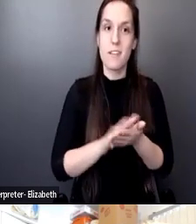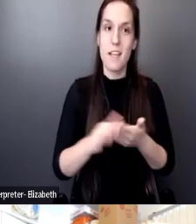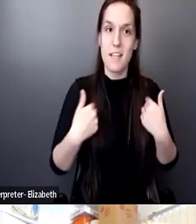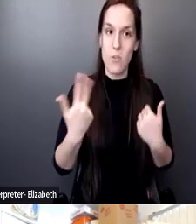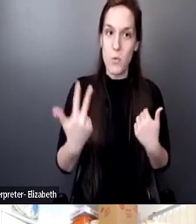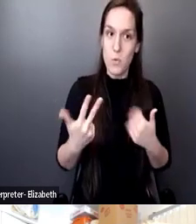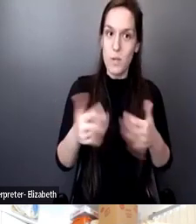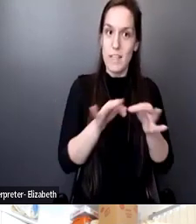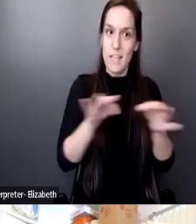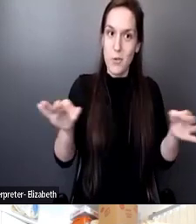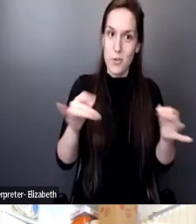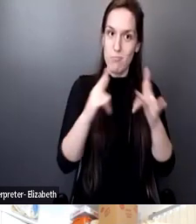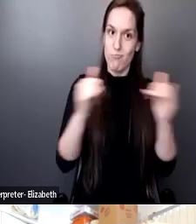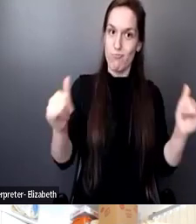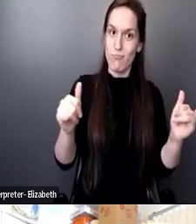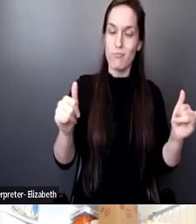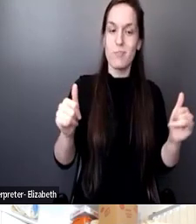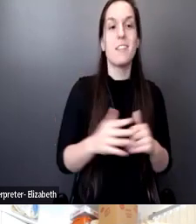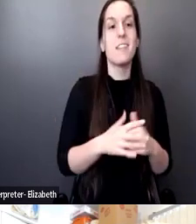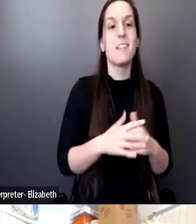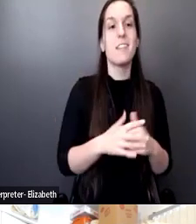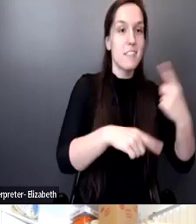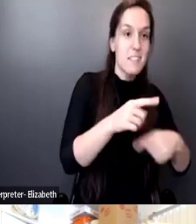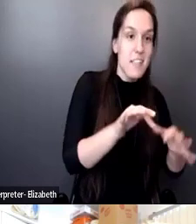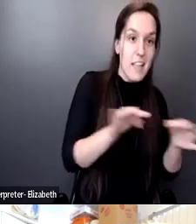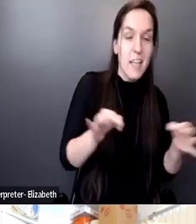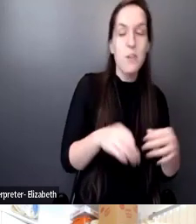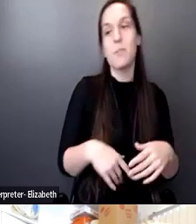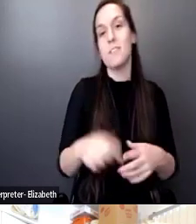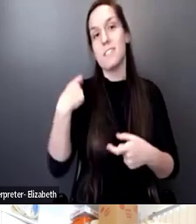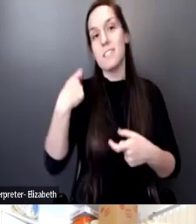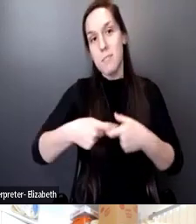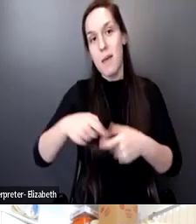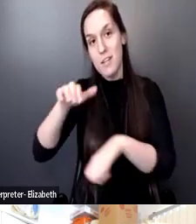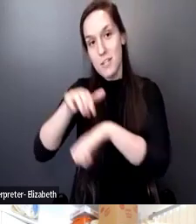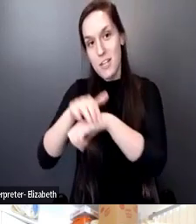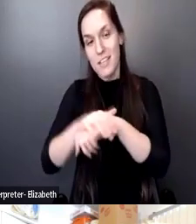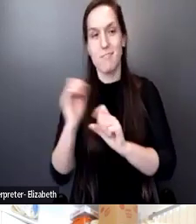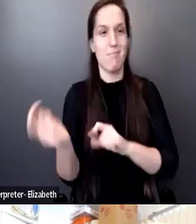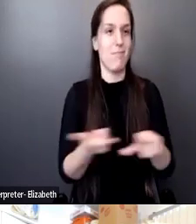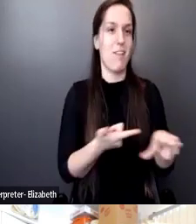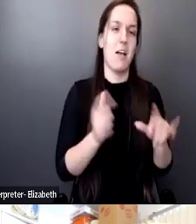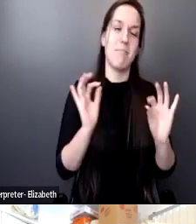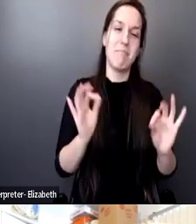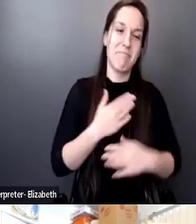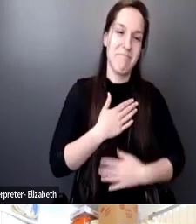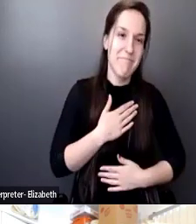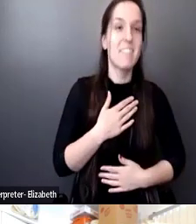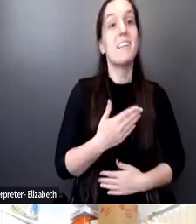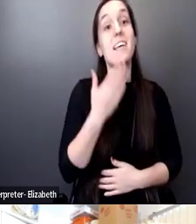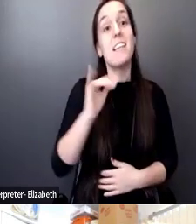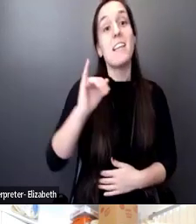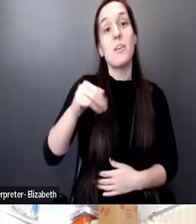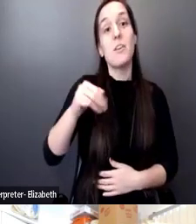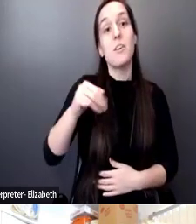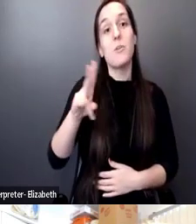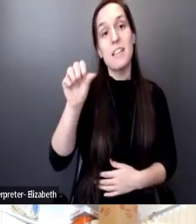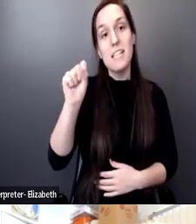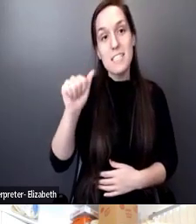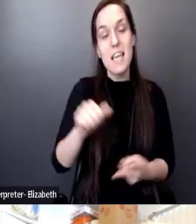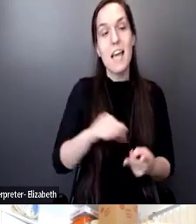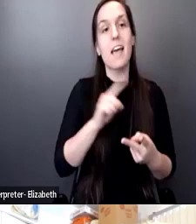sign language, Spanish and English. And again, I want to thank Julissa Soto and